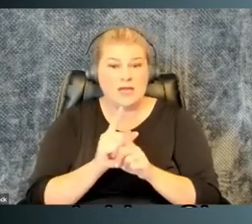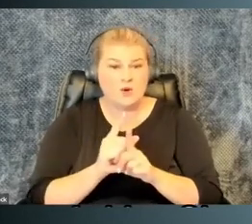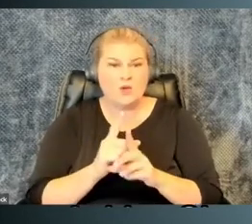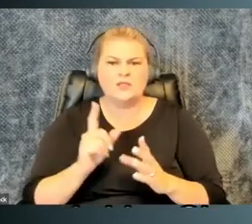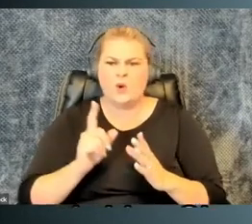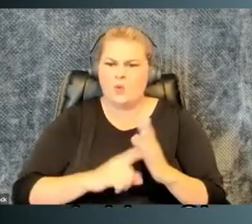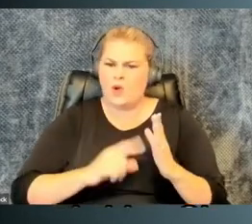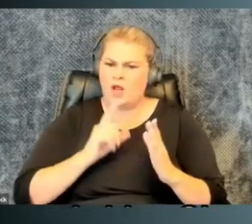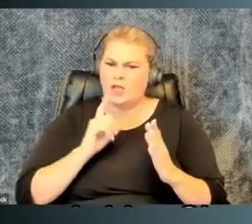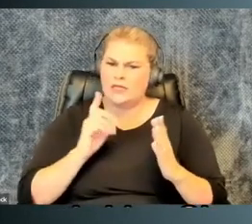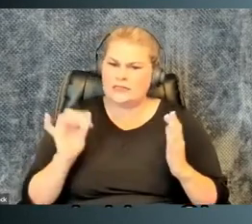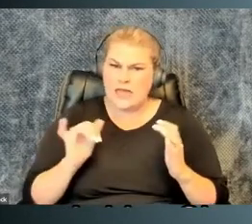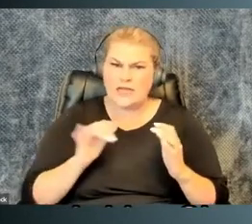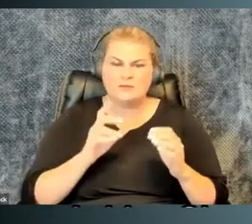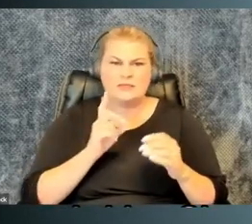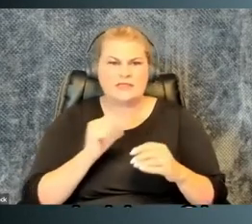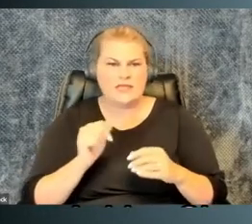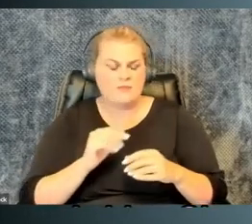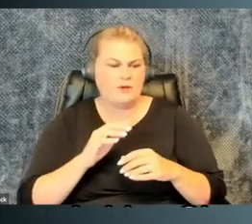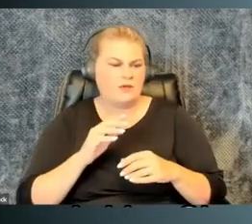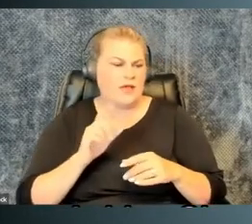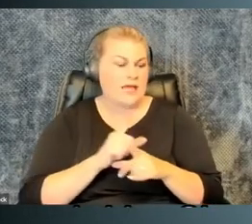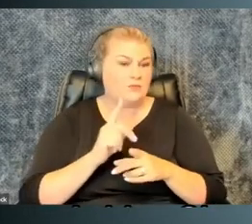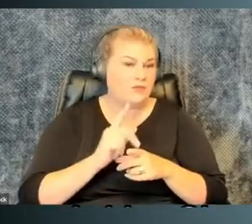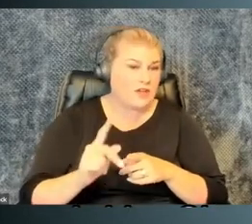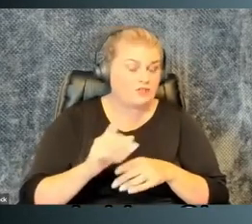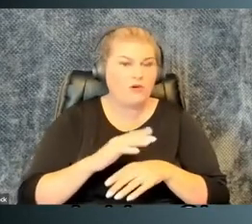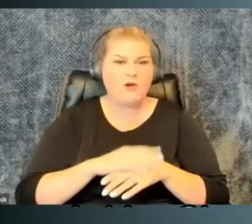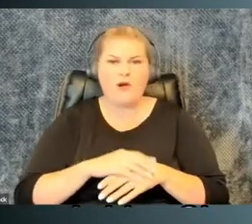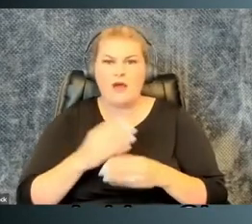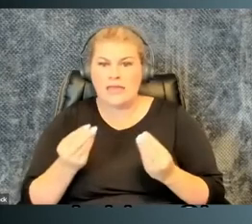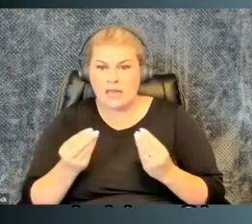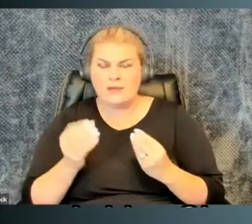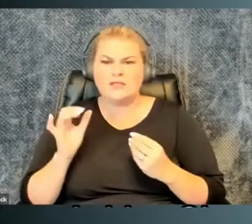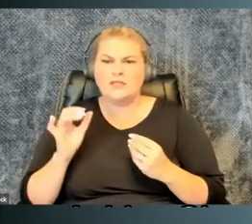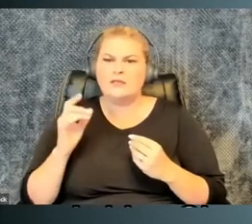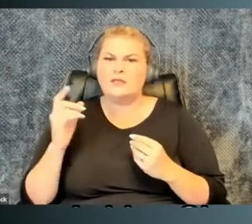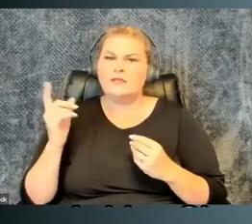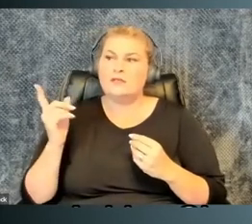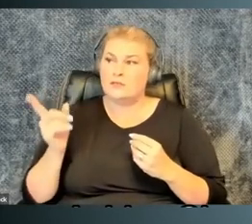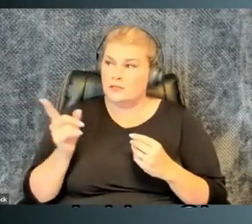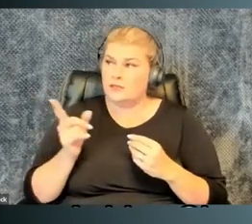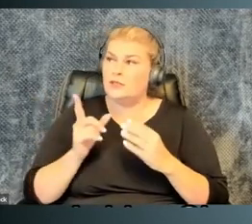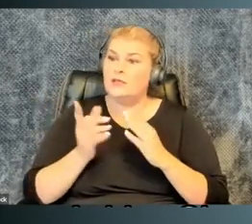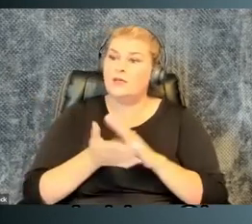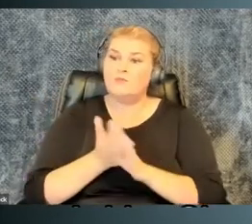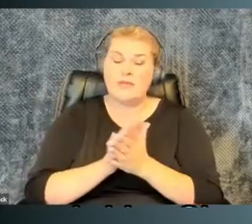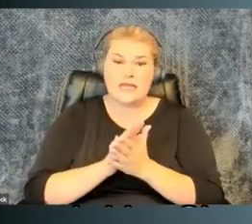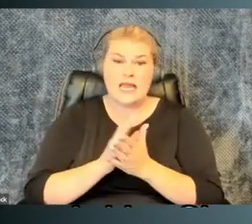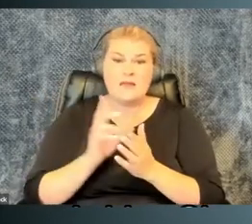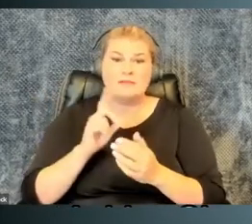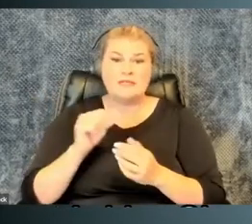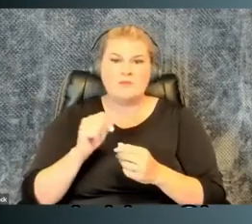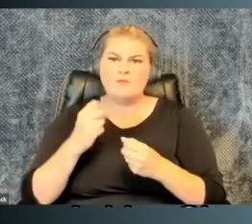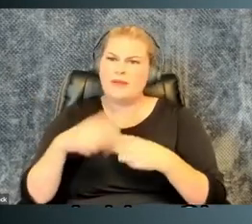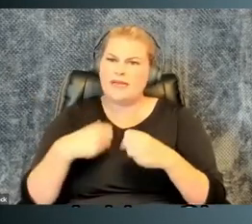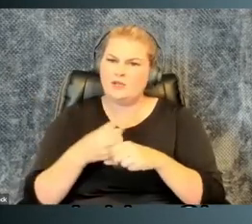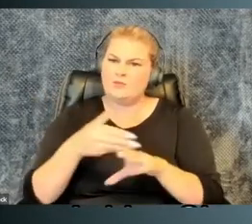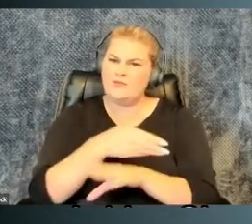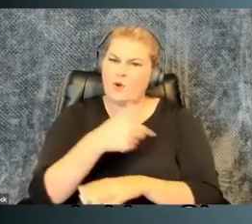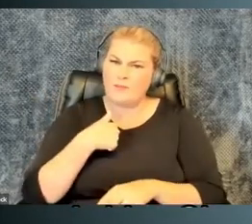mentors, like in to what it was like to be disabled as a professional to be on campus, was someone who had became